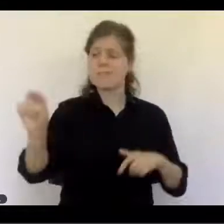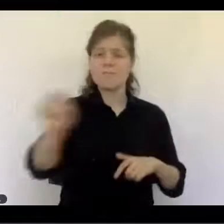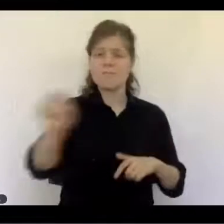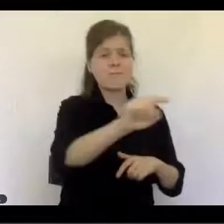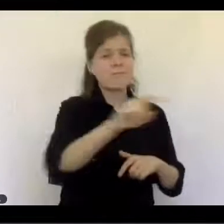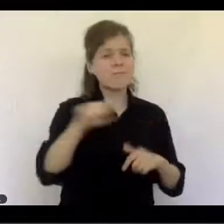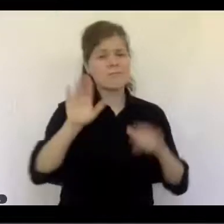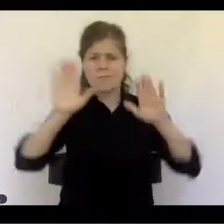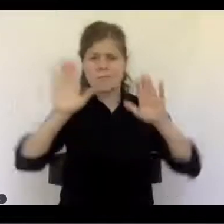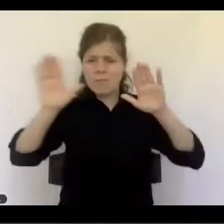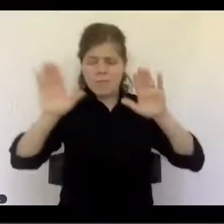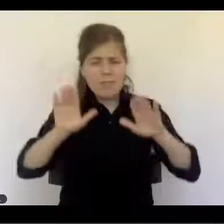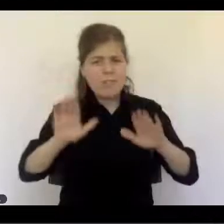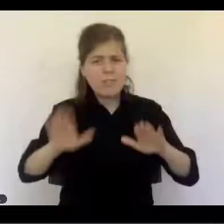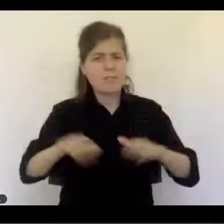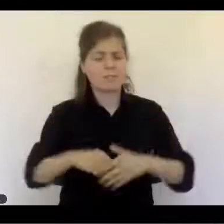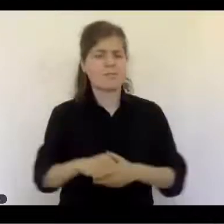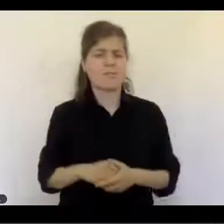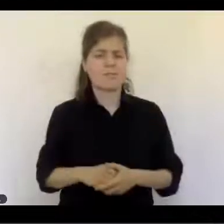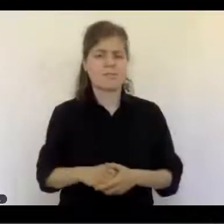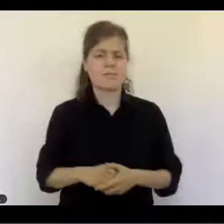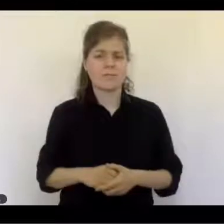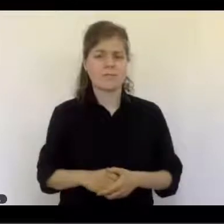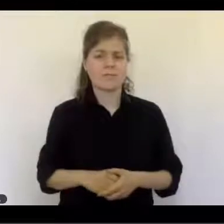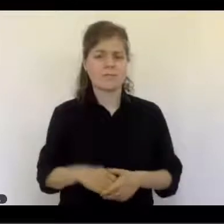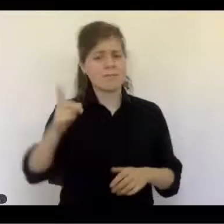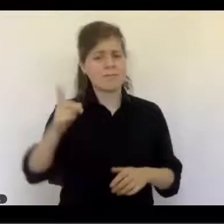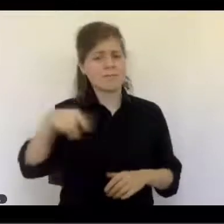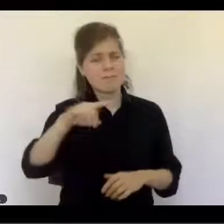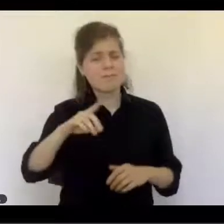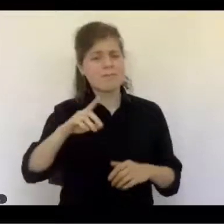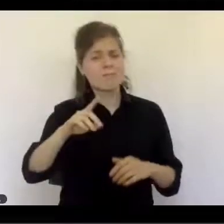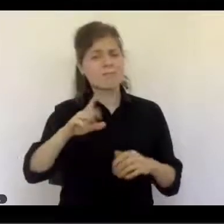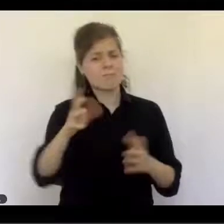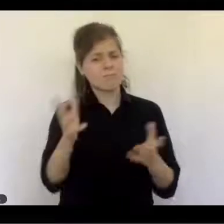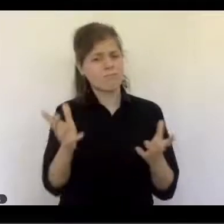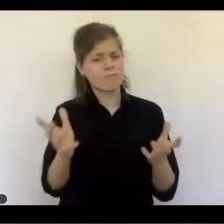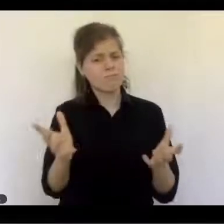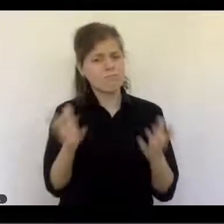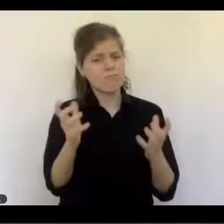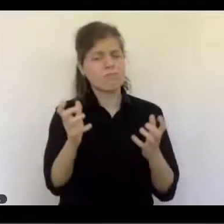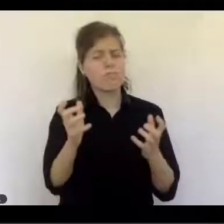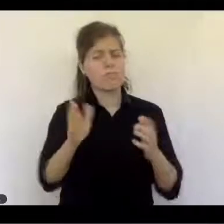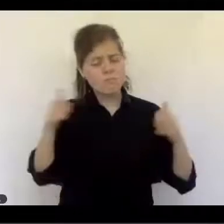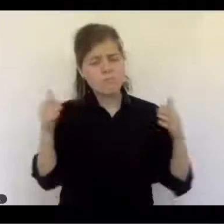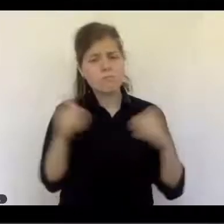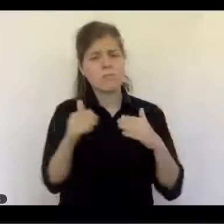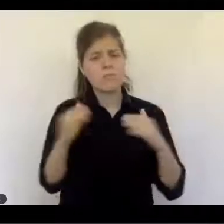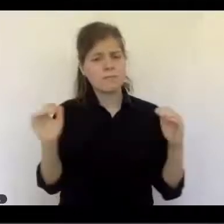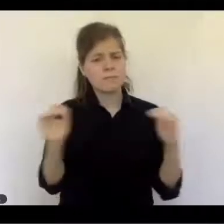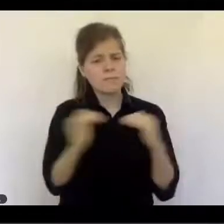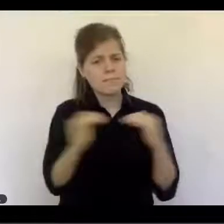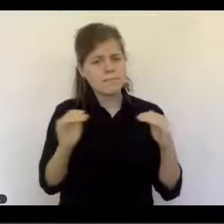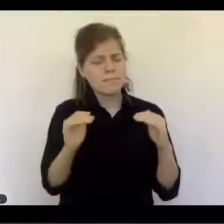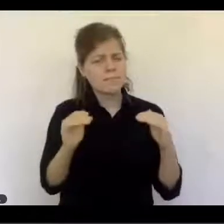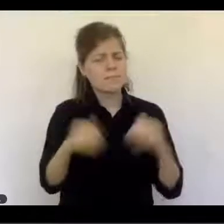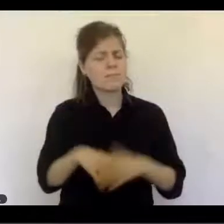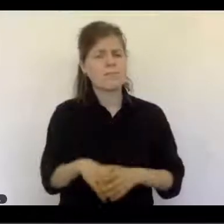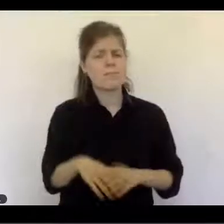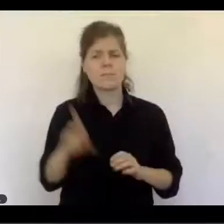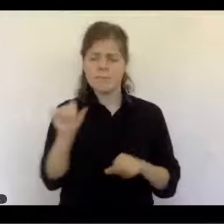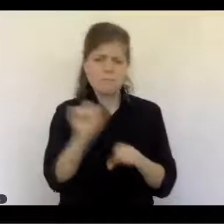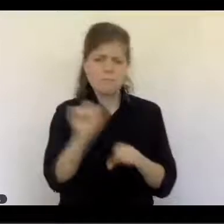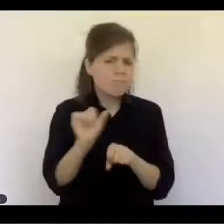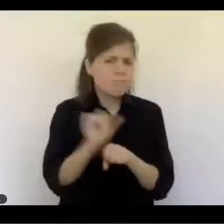practitioners, who are also committed to equity and to